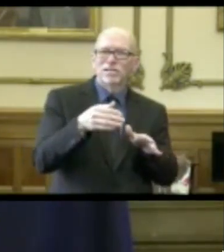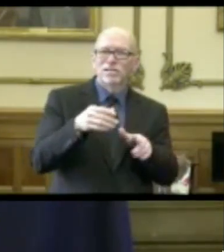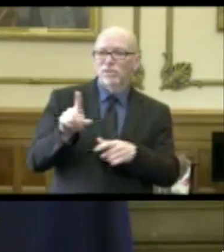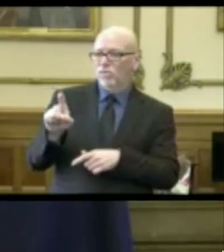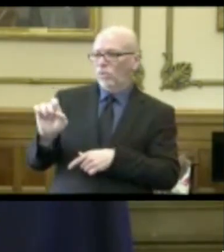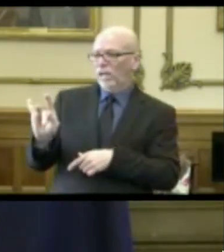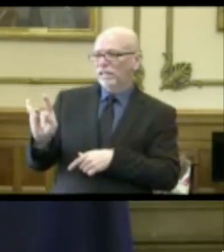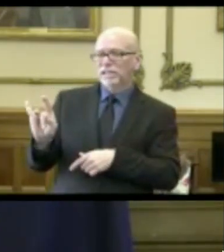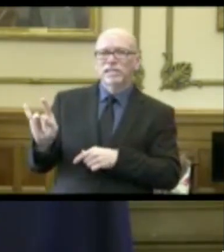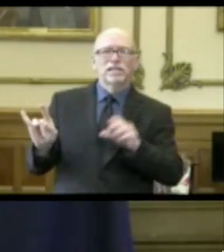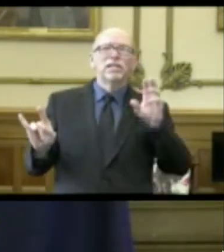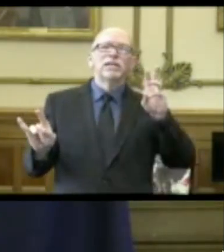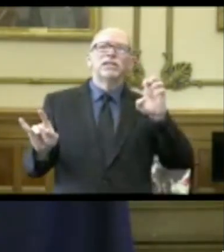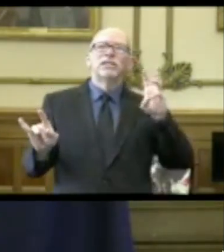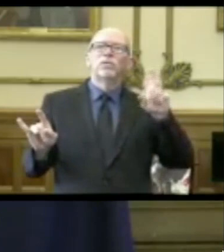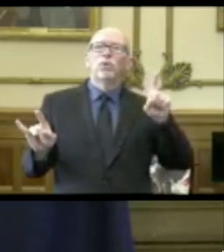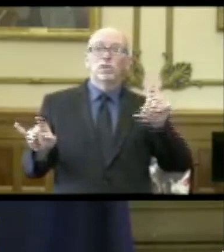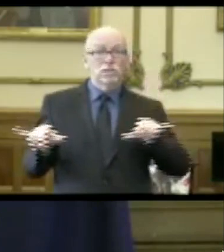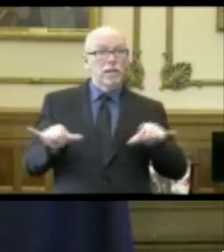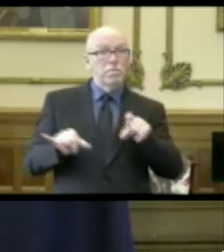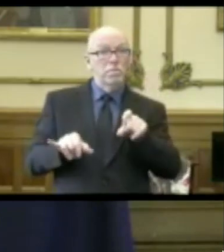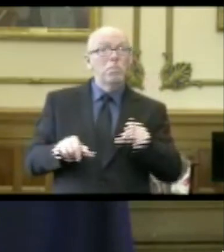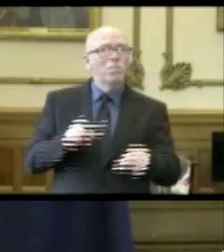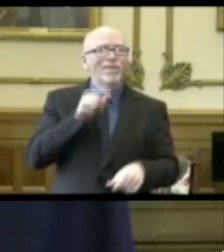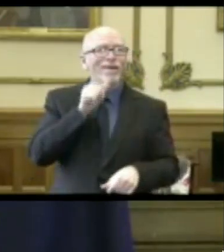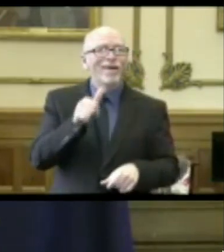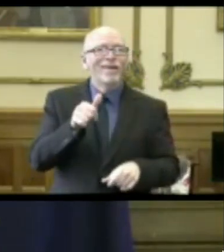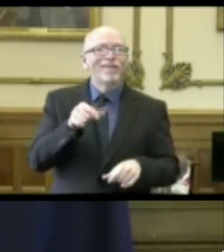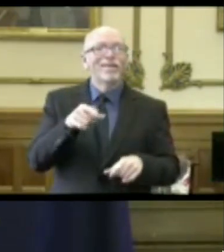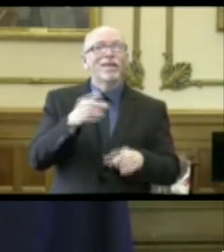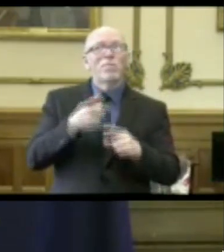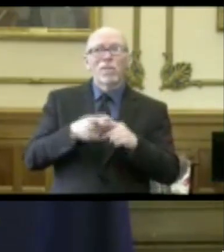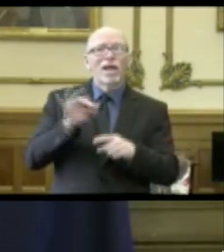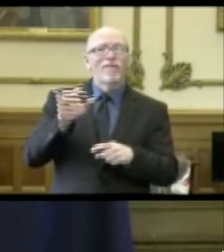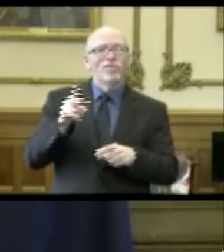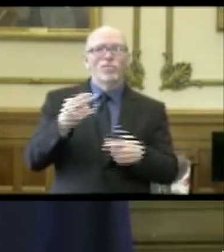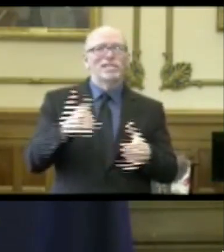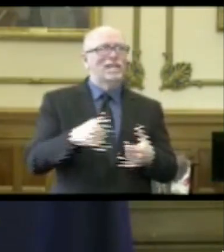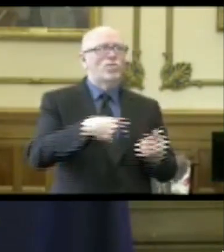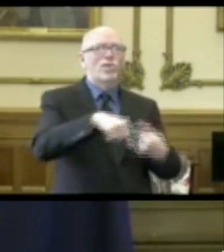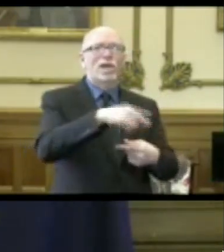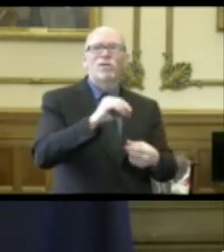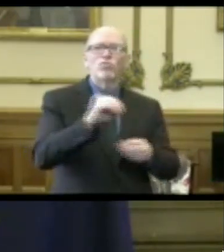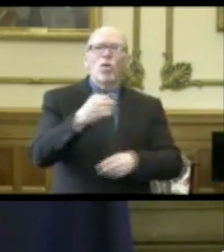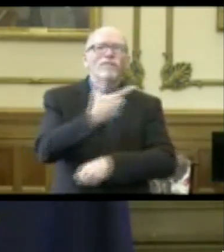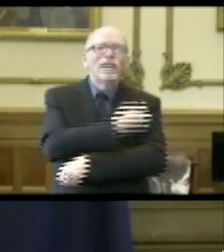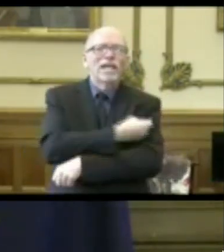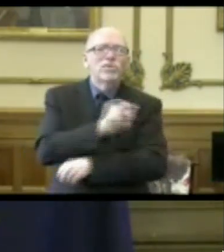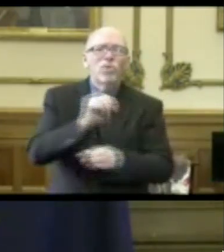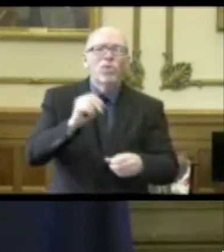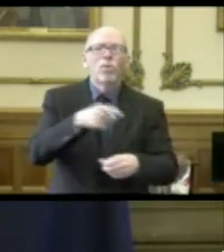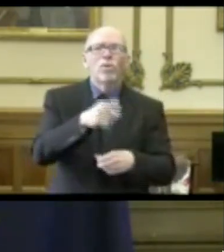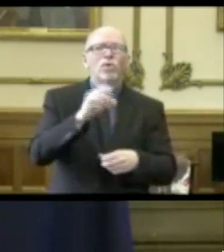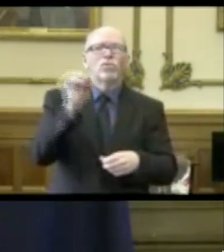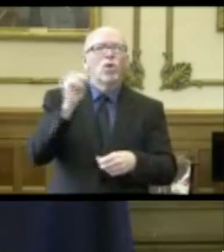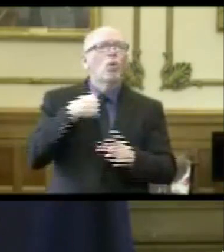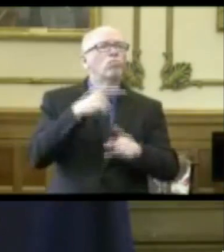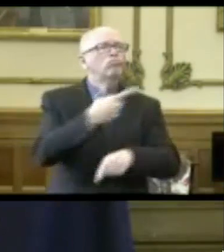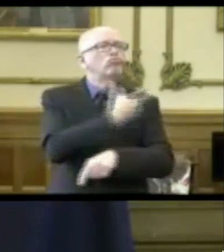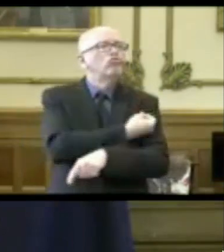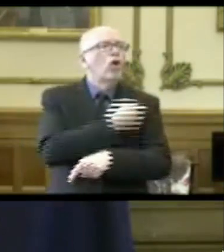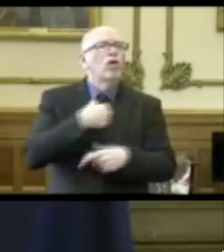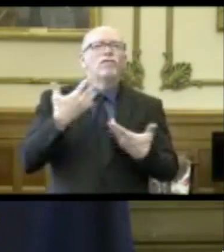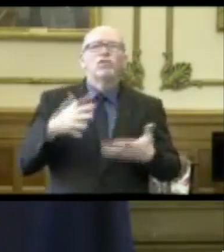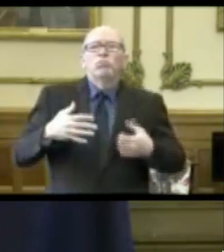118 versus 661. And that's on top of the flu. And there is no vaccine. You're not going in and getting a shot and having the